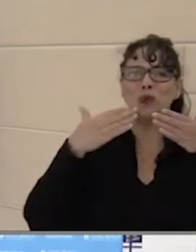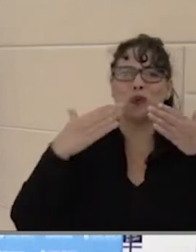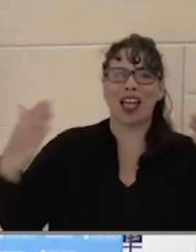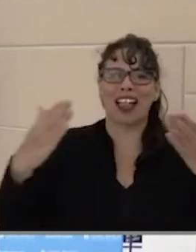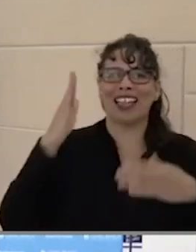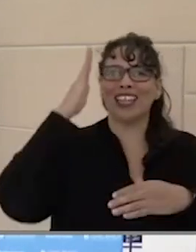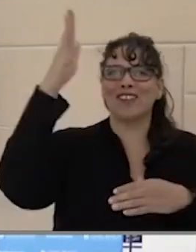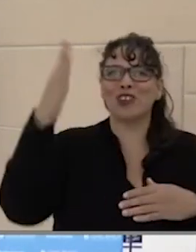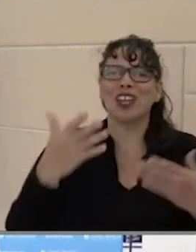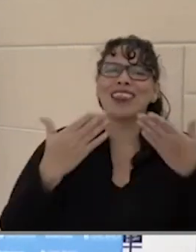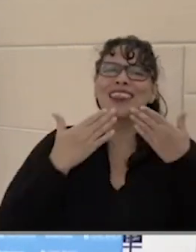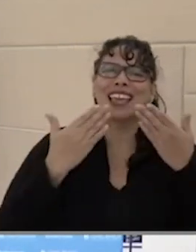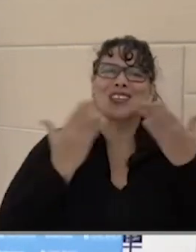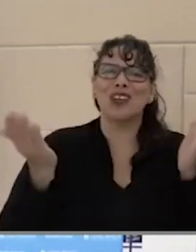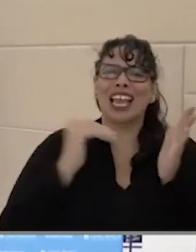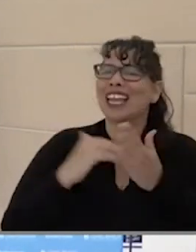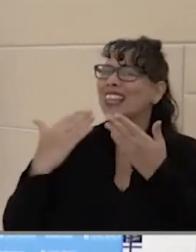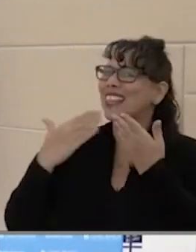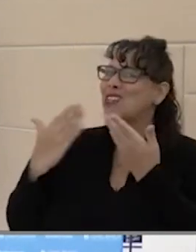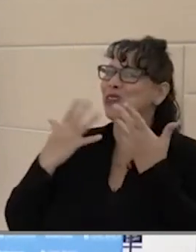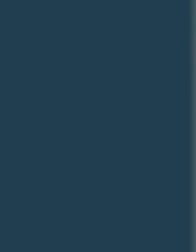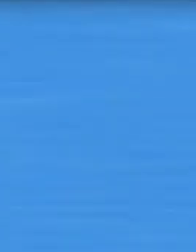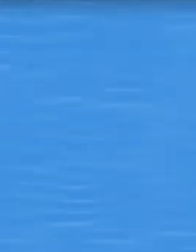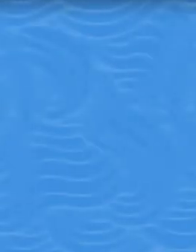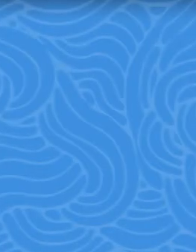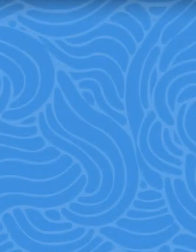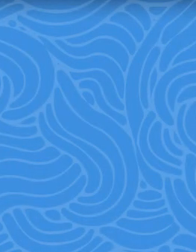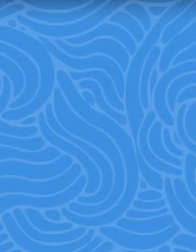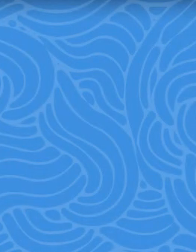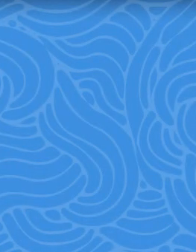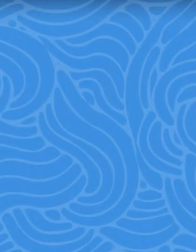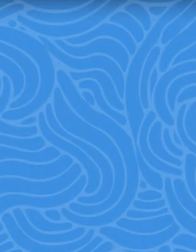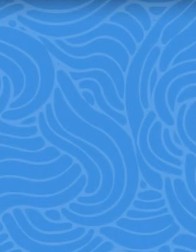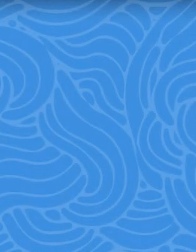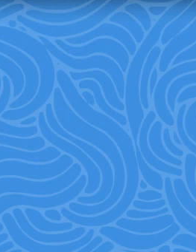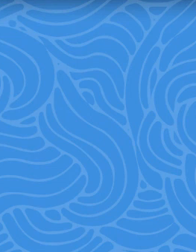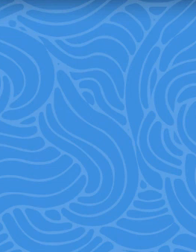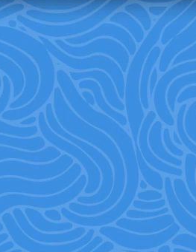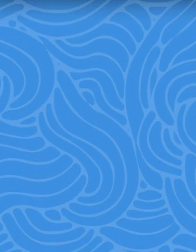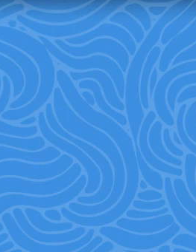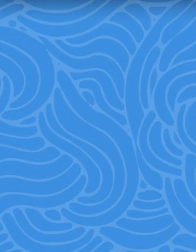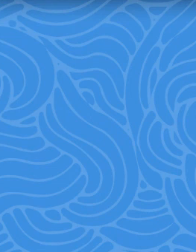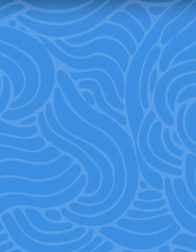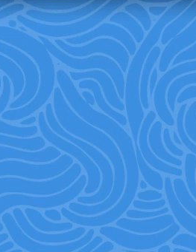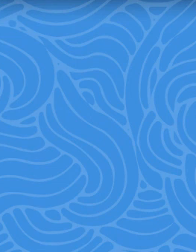Zoya. Thank Thank you so much. Have a good evening, everyone. Thank you. Thank